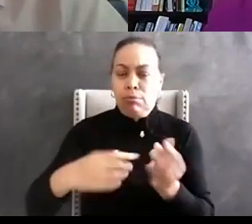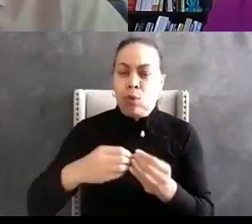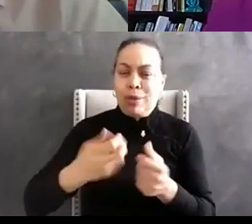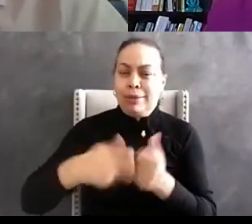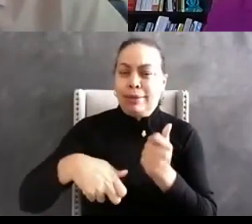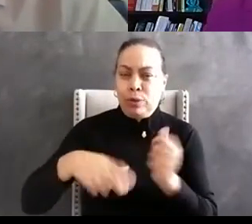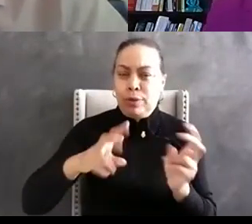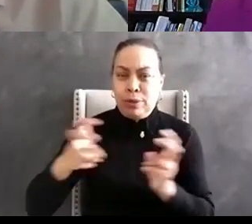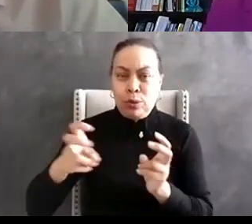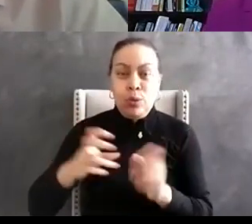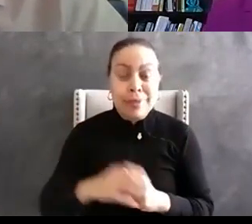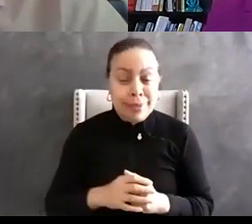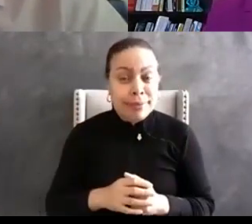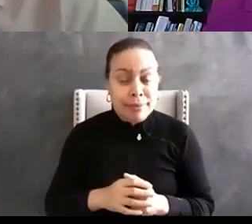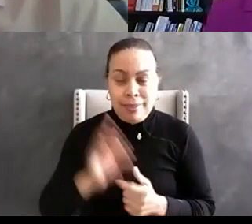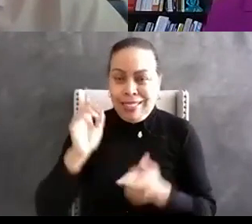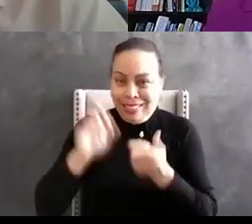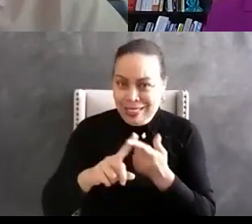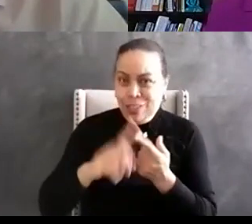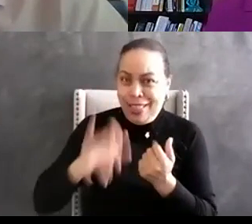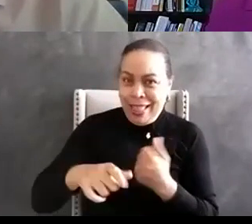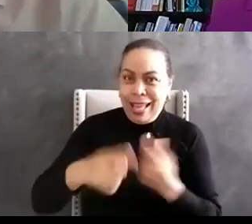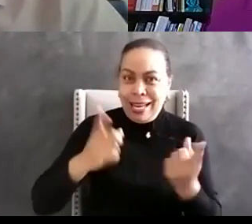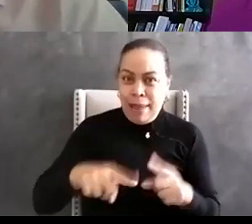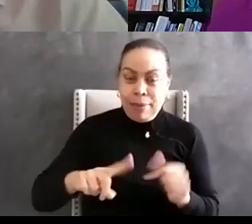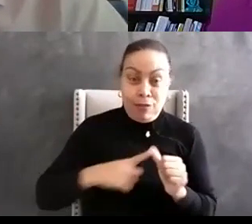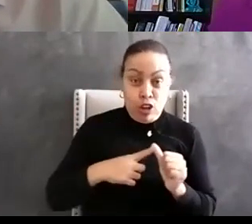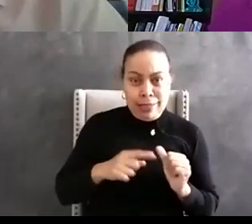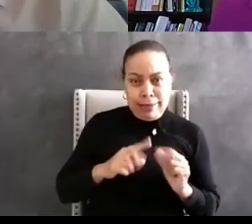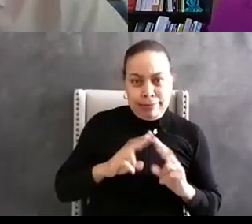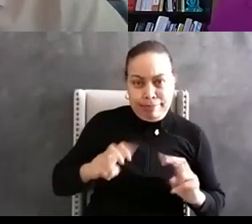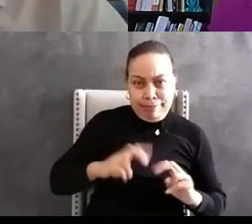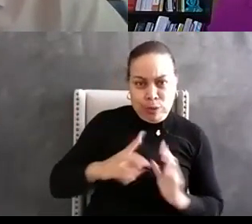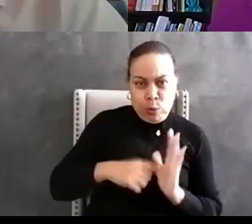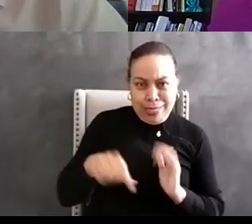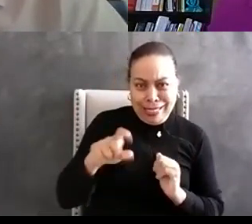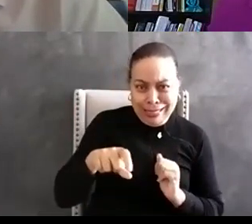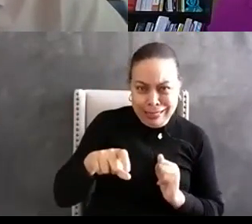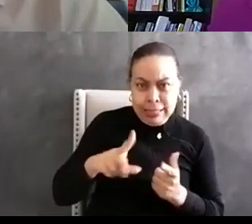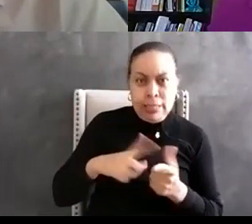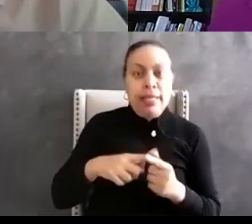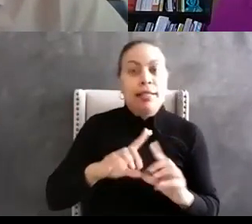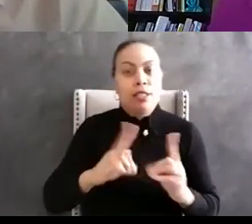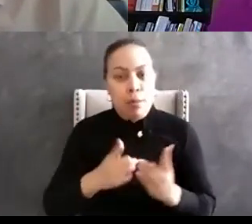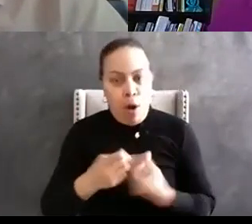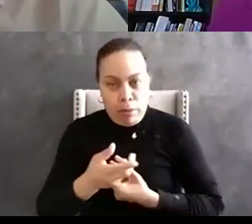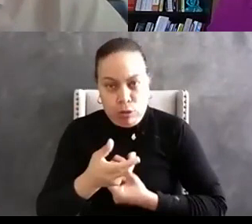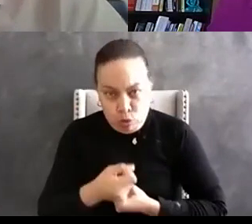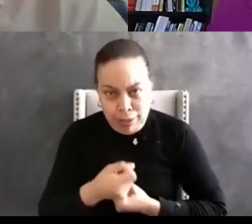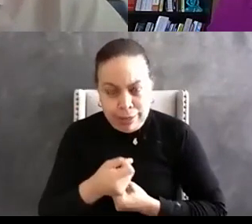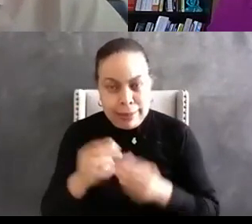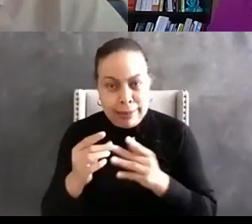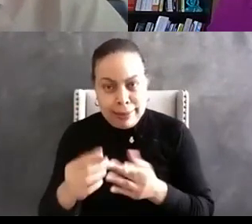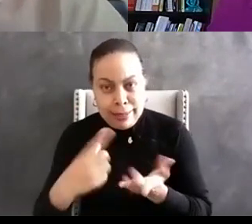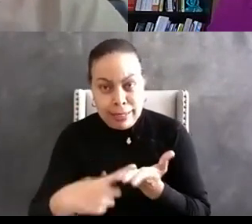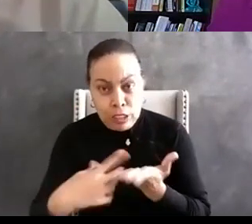and so until you get to that needs assessment build trust within the department and then you can go after some of